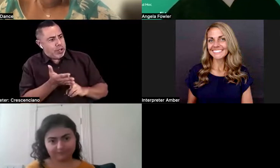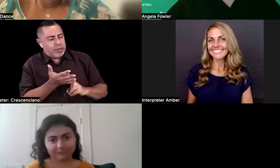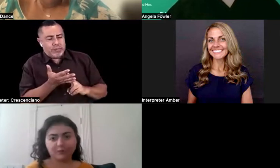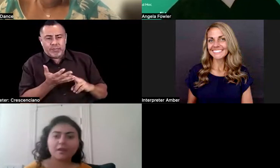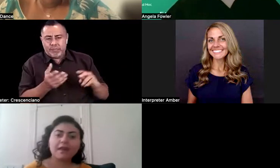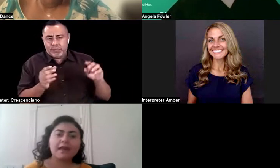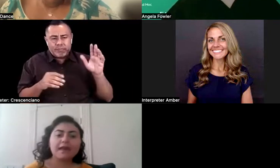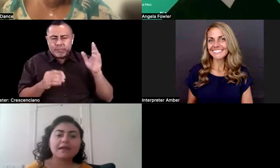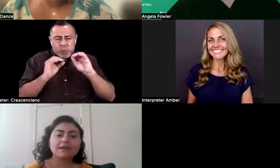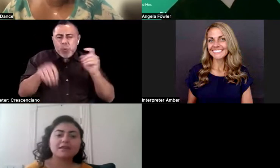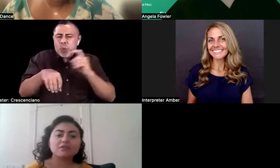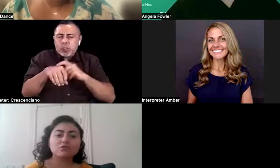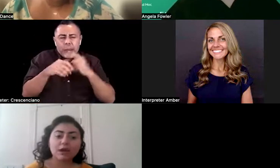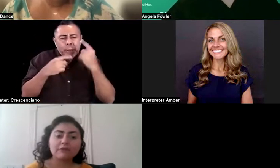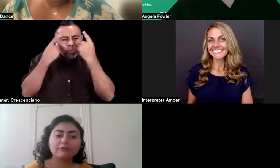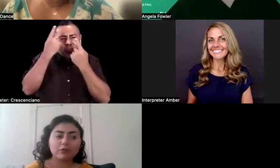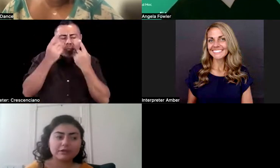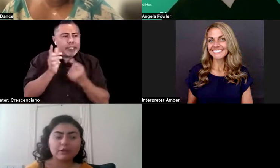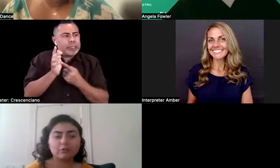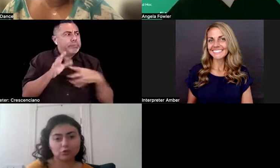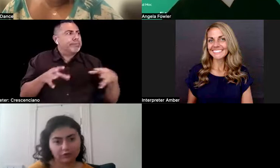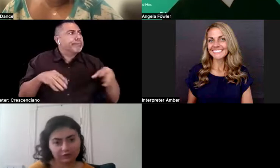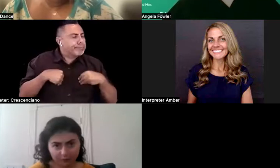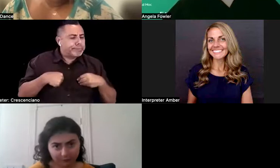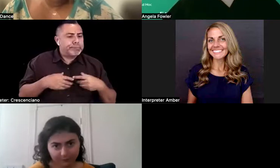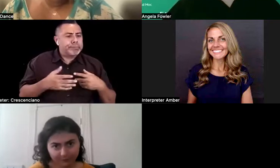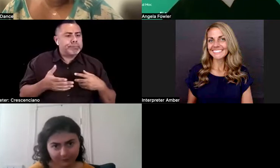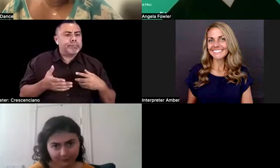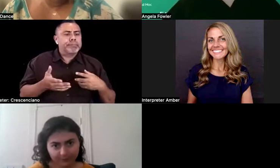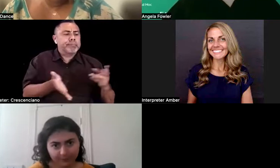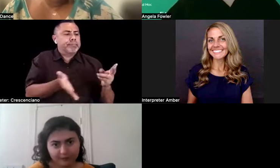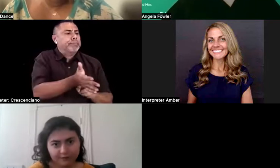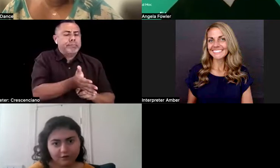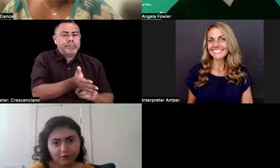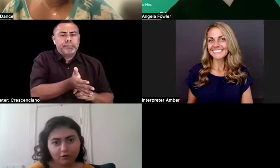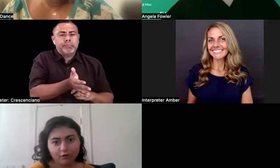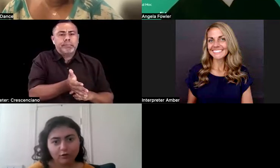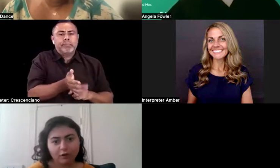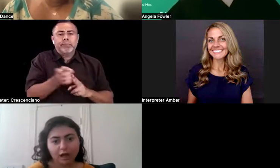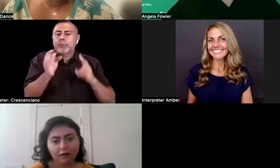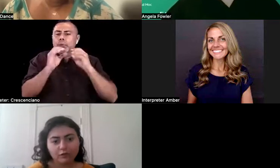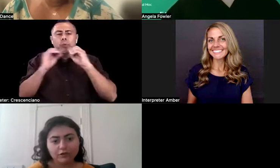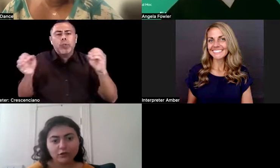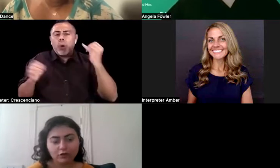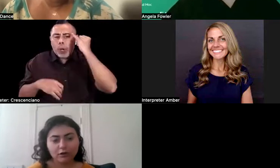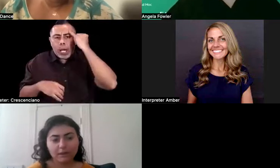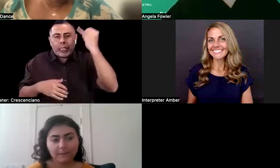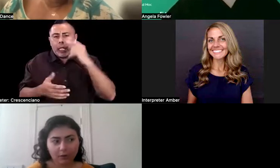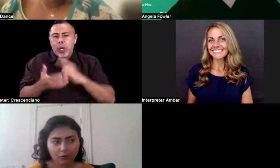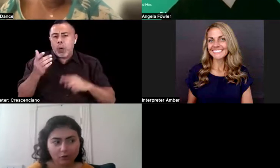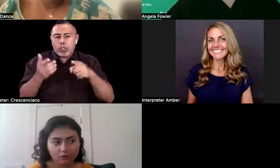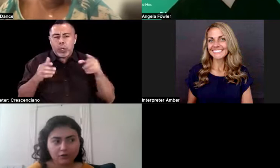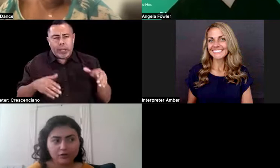it and you have no idea what you're giving up. So I want to talk